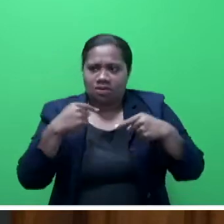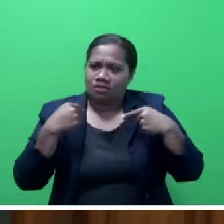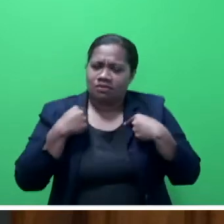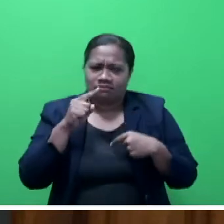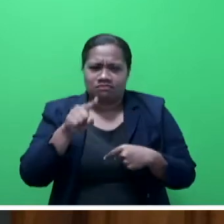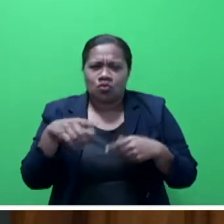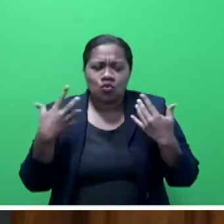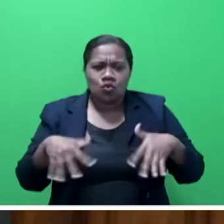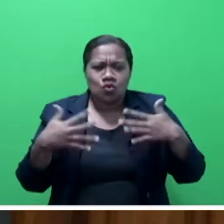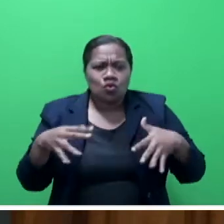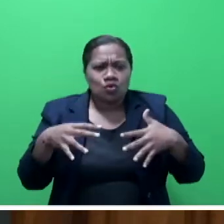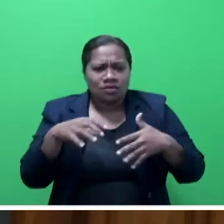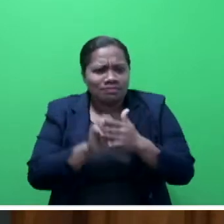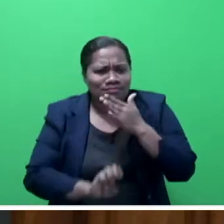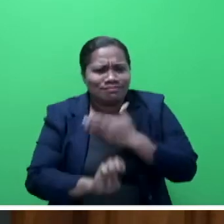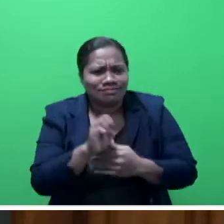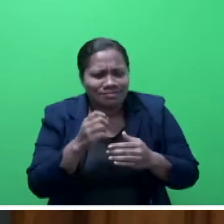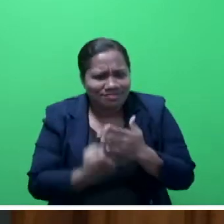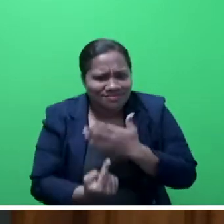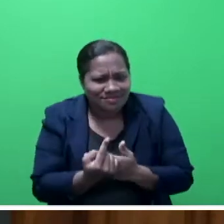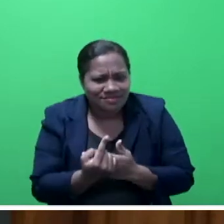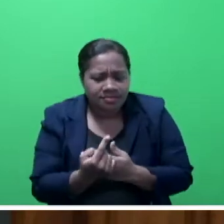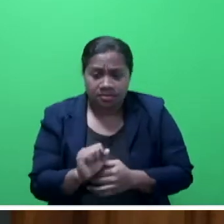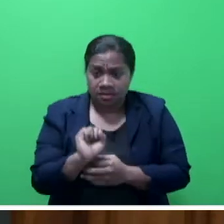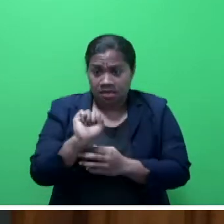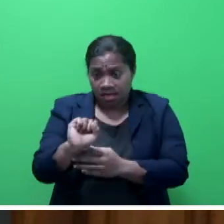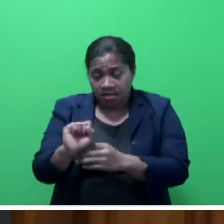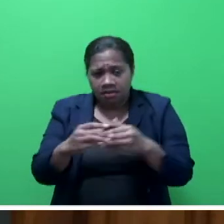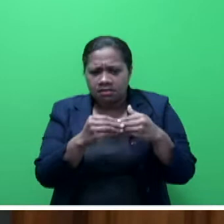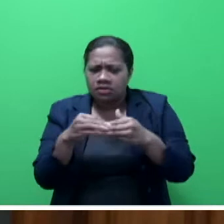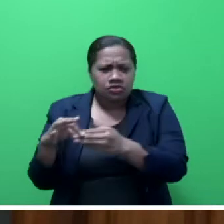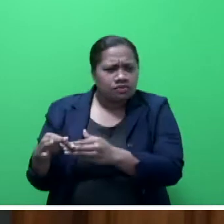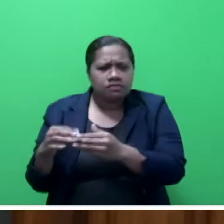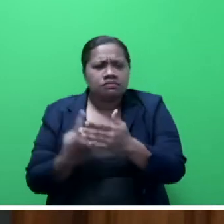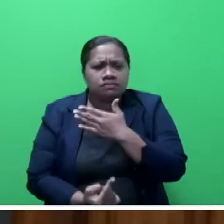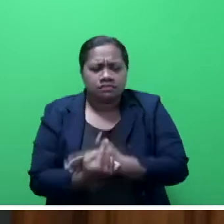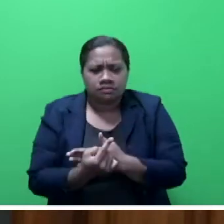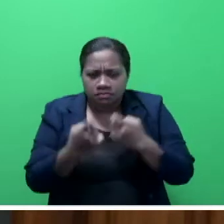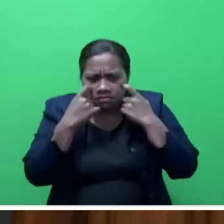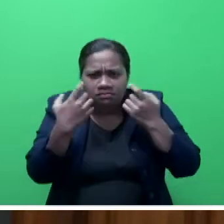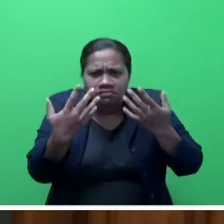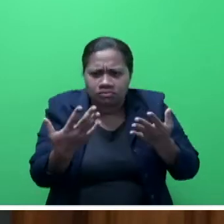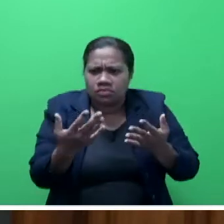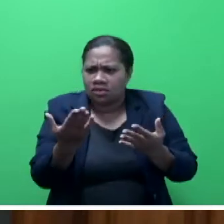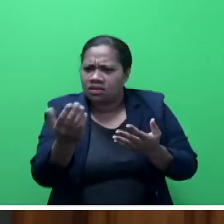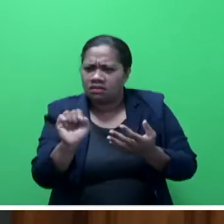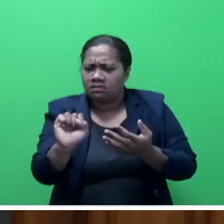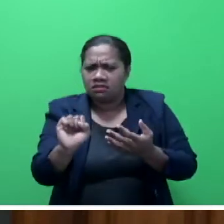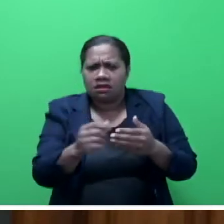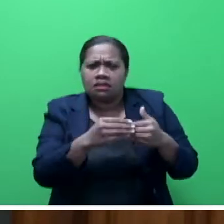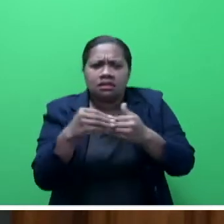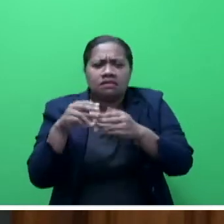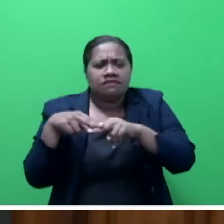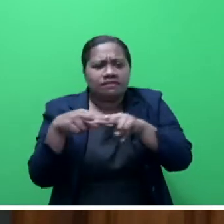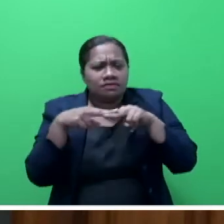His leadership showed courage and foresight as he led Fiji through COVID-19 and his impact.